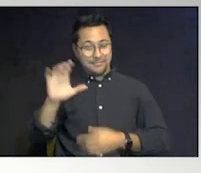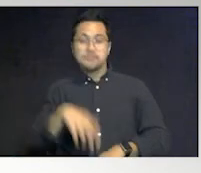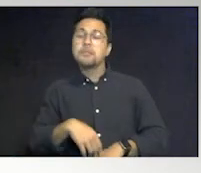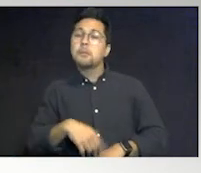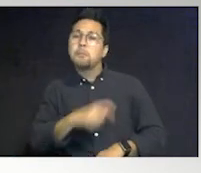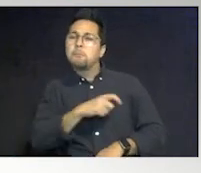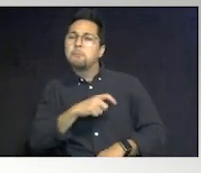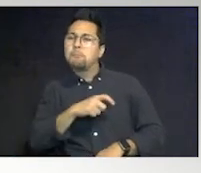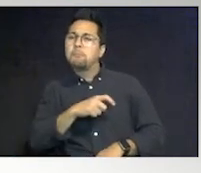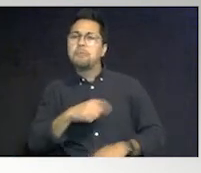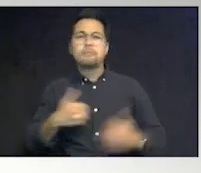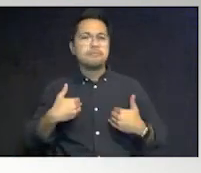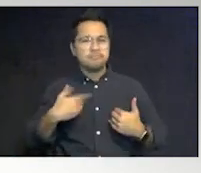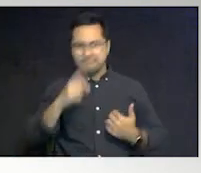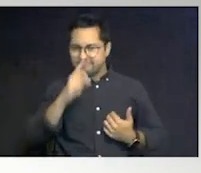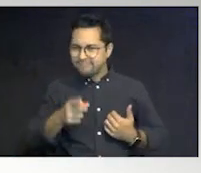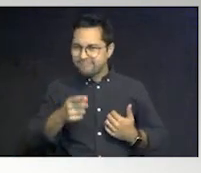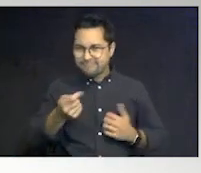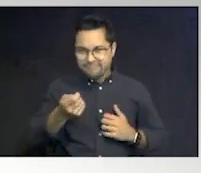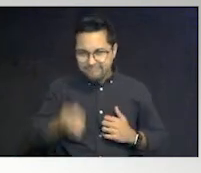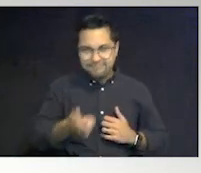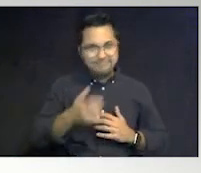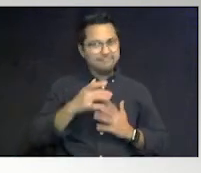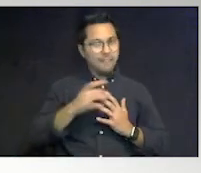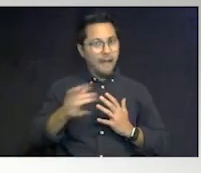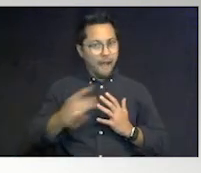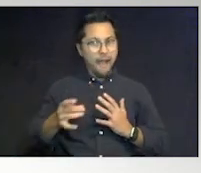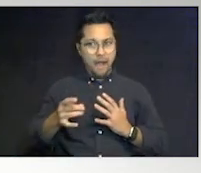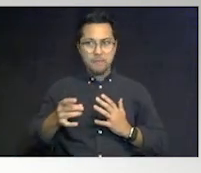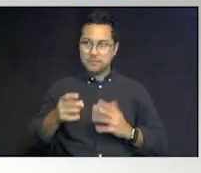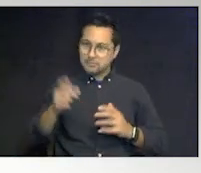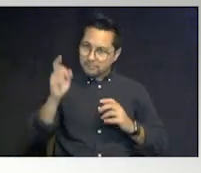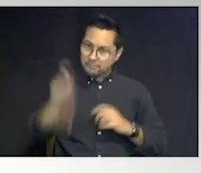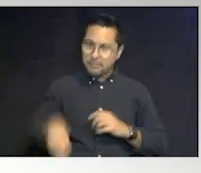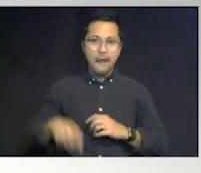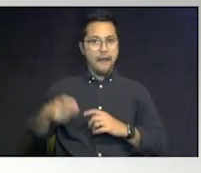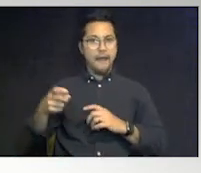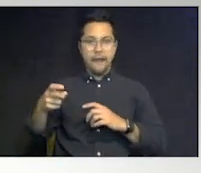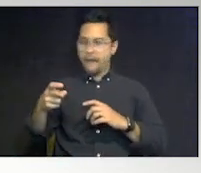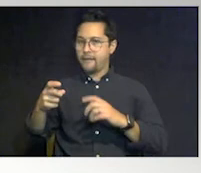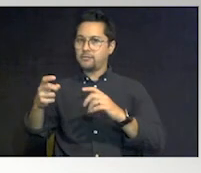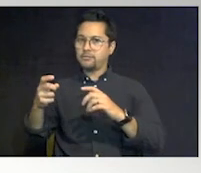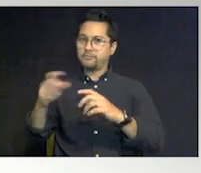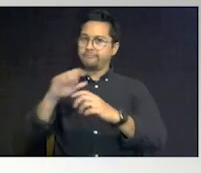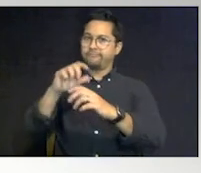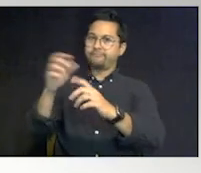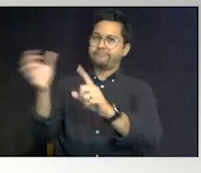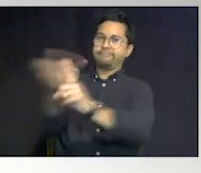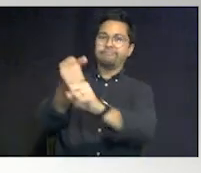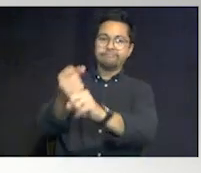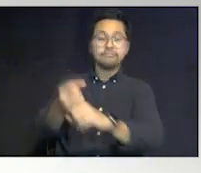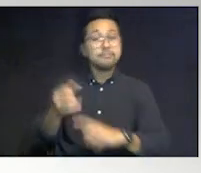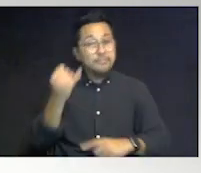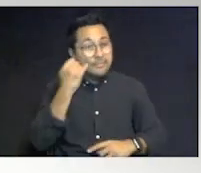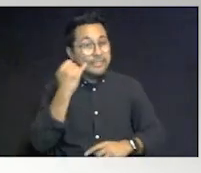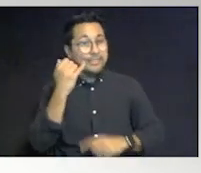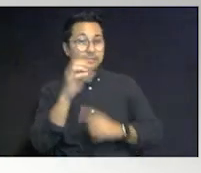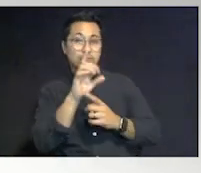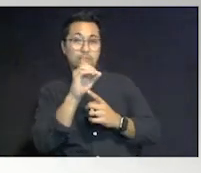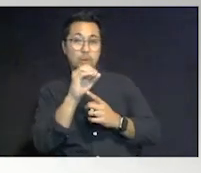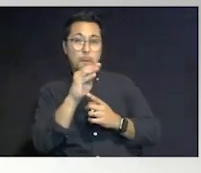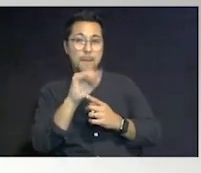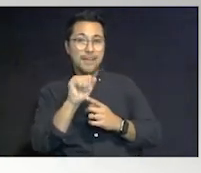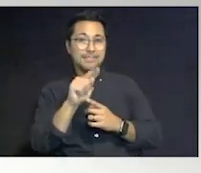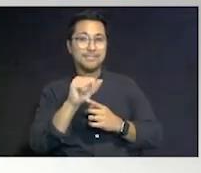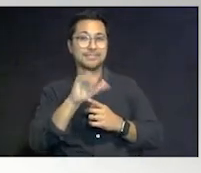very little, very little option not to make an arrest. Because we, when it's domestic, it is very